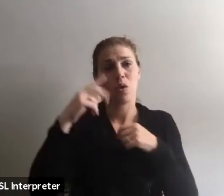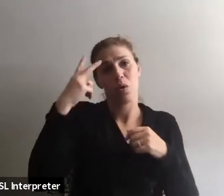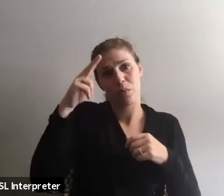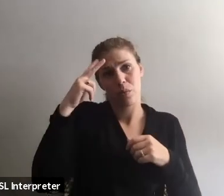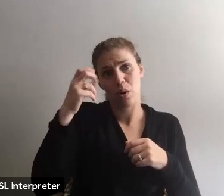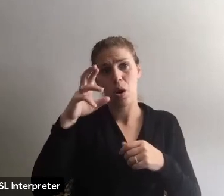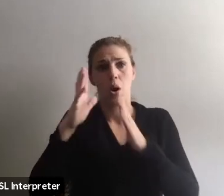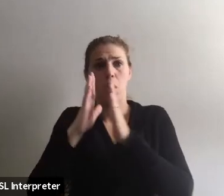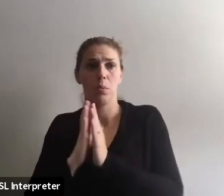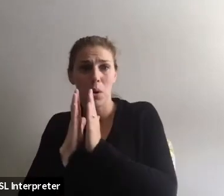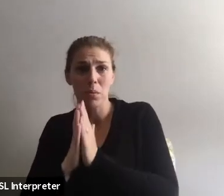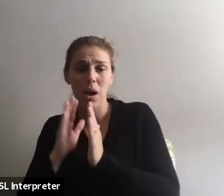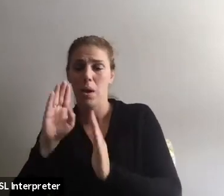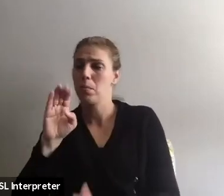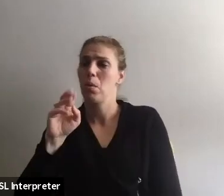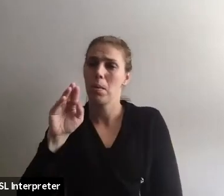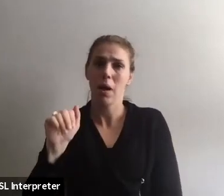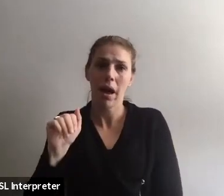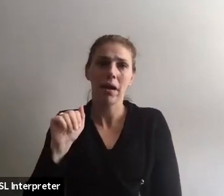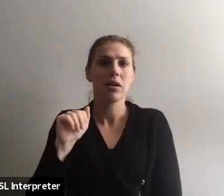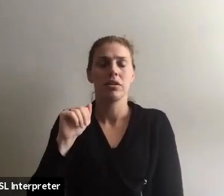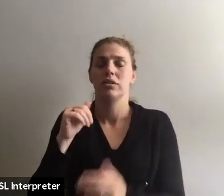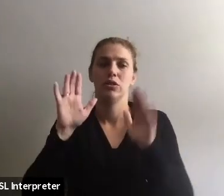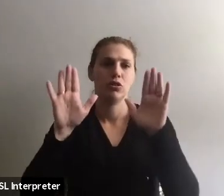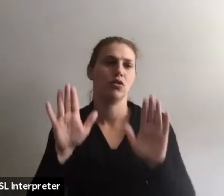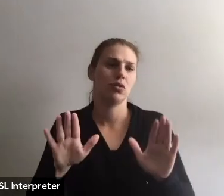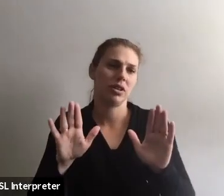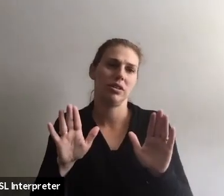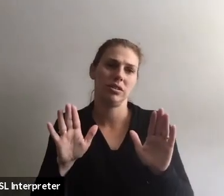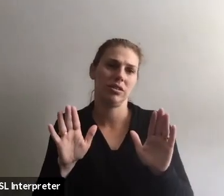Burma, um, you know, excellent, um,